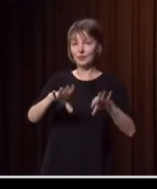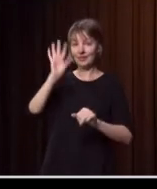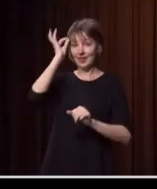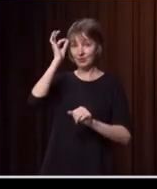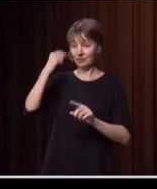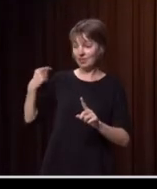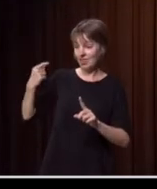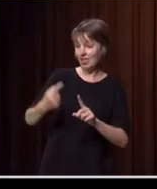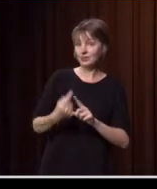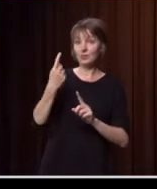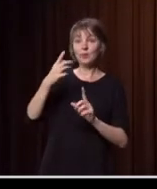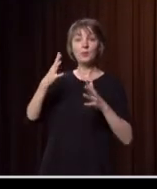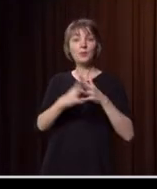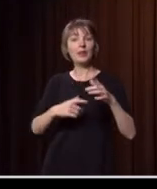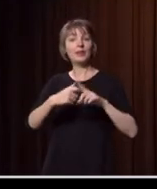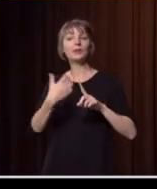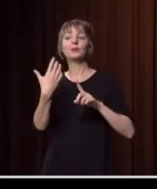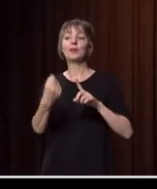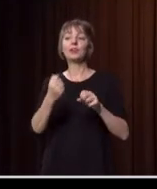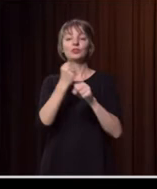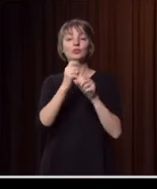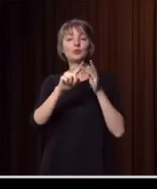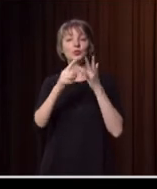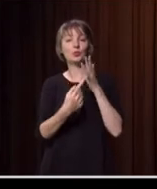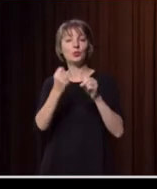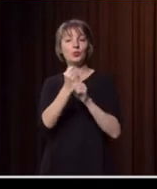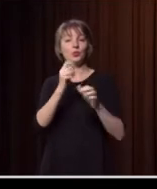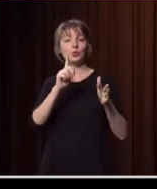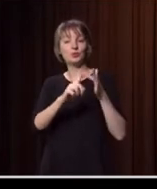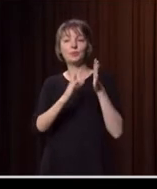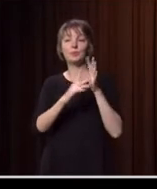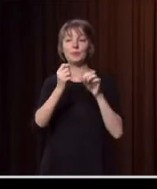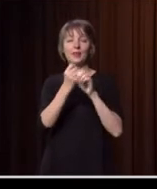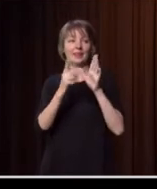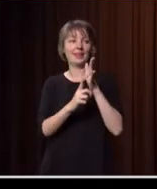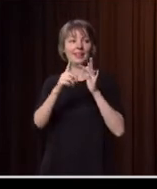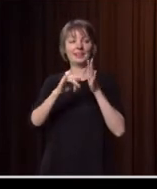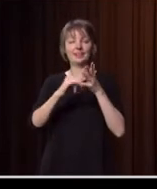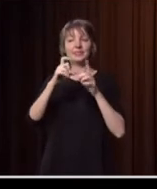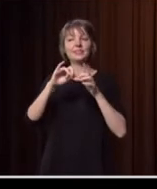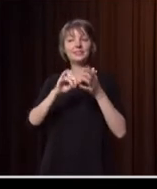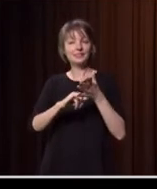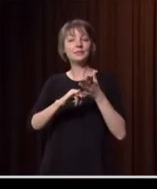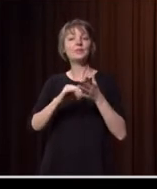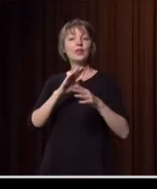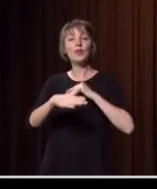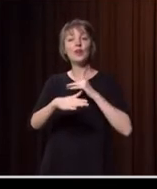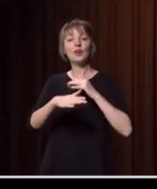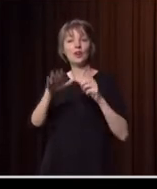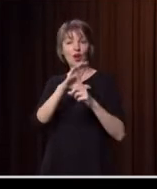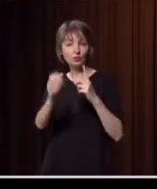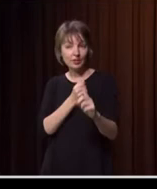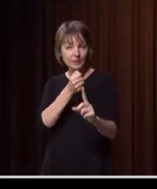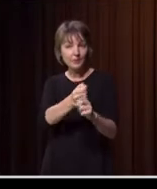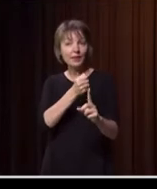we've been joined by George Megologinus who chatted with my colleague Wendy Weir around the economic impacts of culture and creativity,